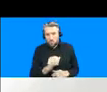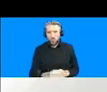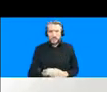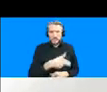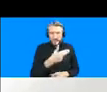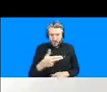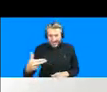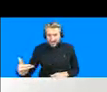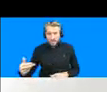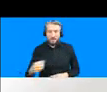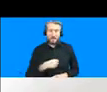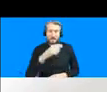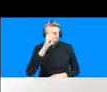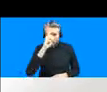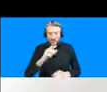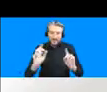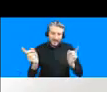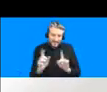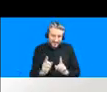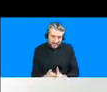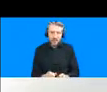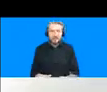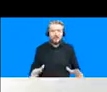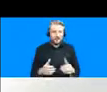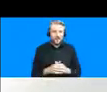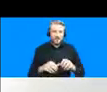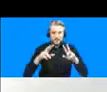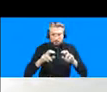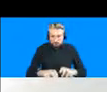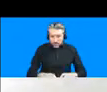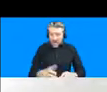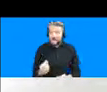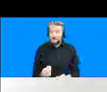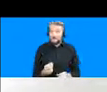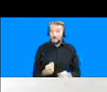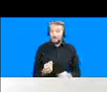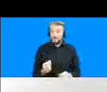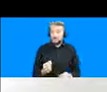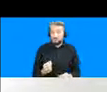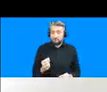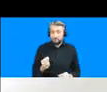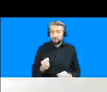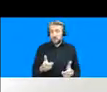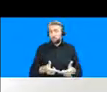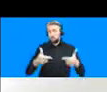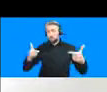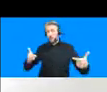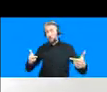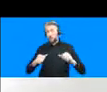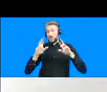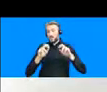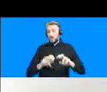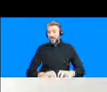between heat and vulnerability so we decided to actually conduct a remote survey of 4 000 low-income households